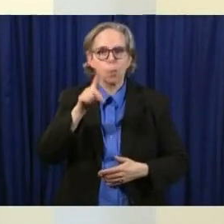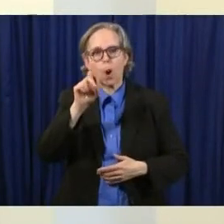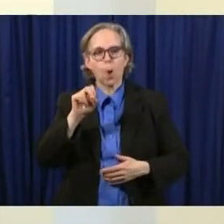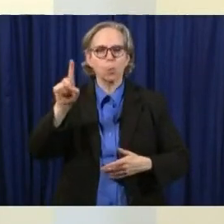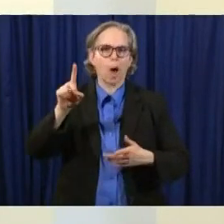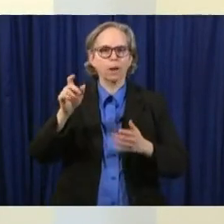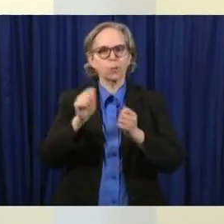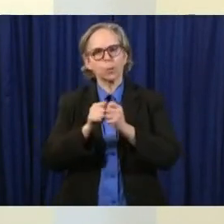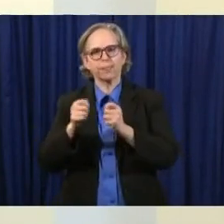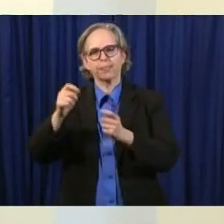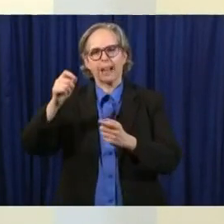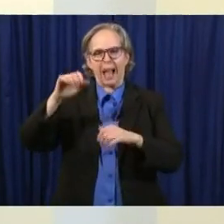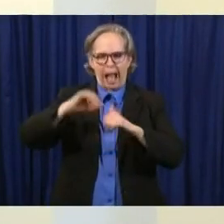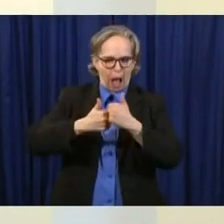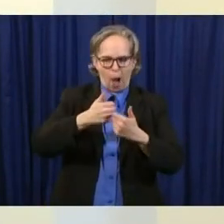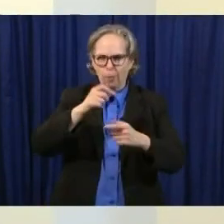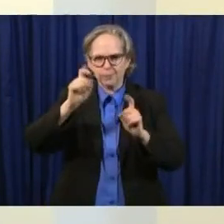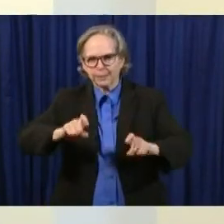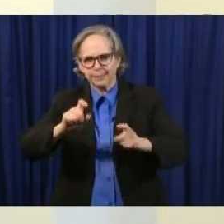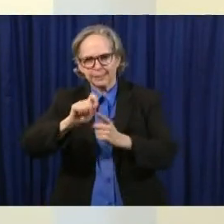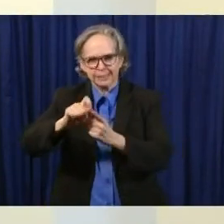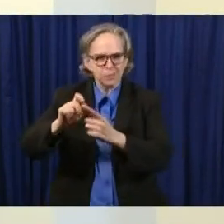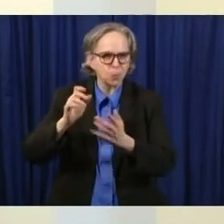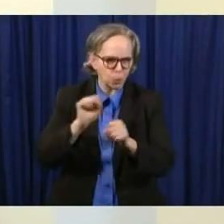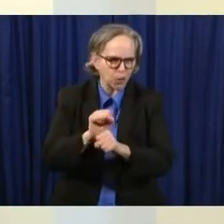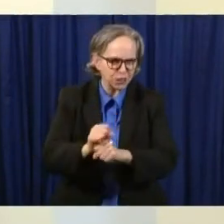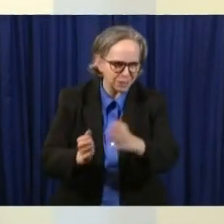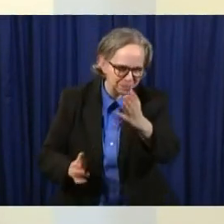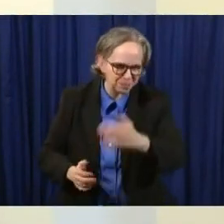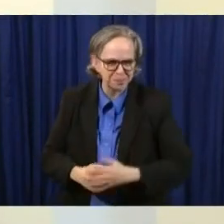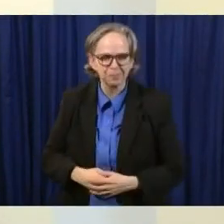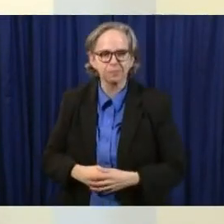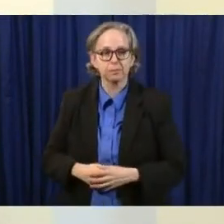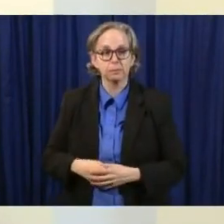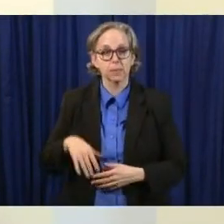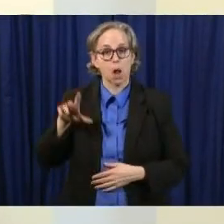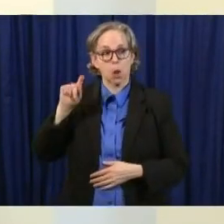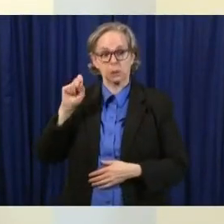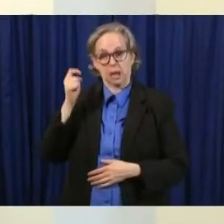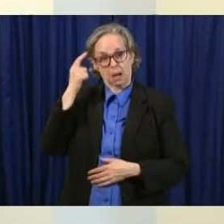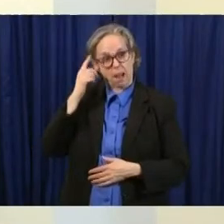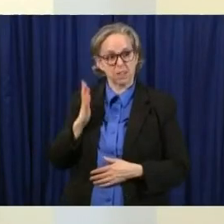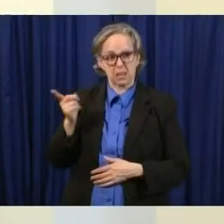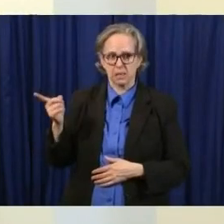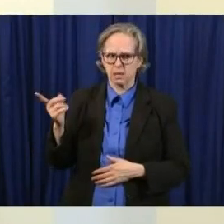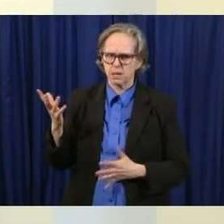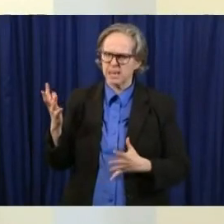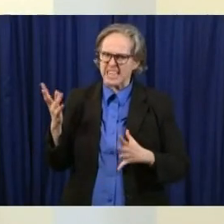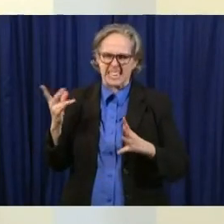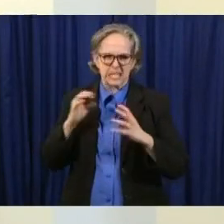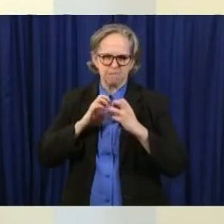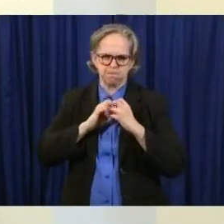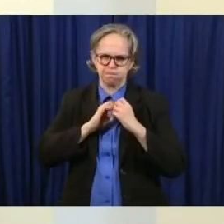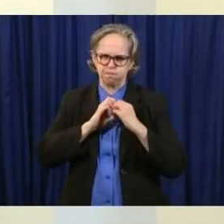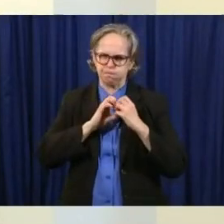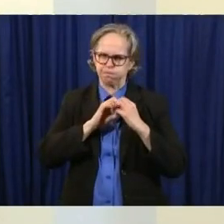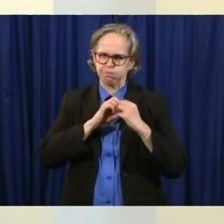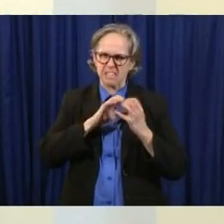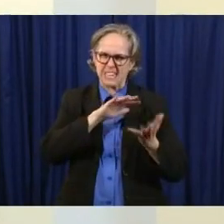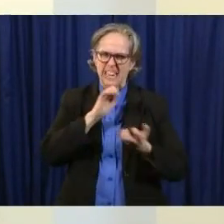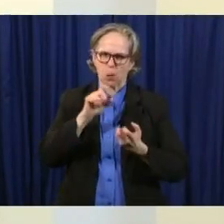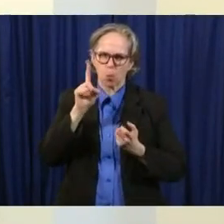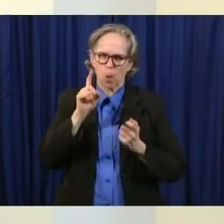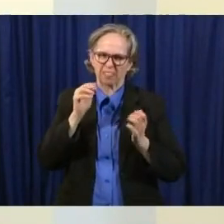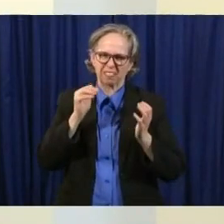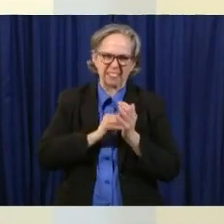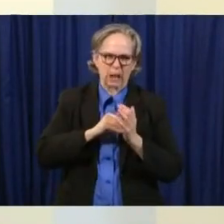trying to get um and the lieutenant governor has been fighting hard to get us uh those 1 000 uh tests from celix um